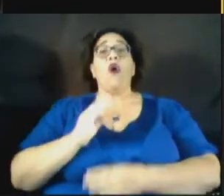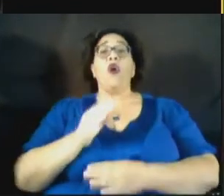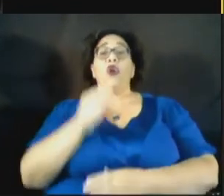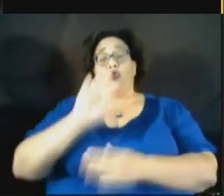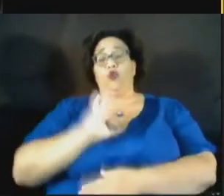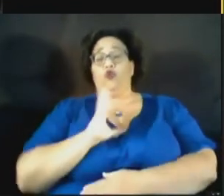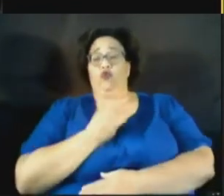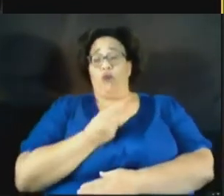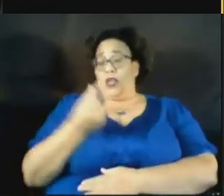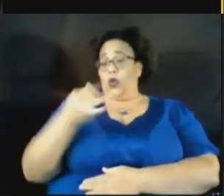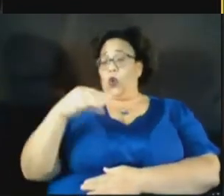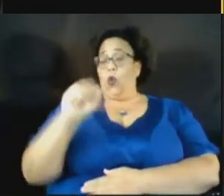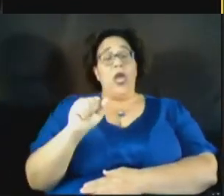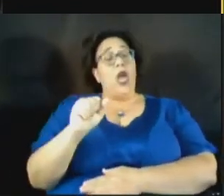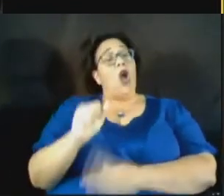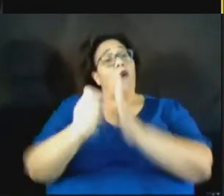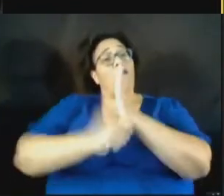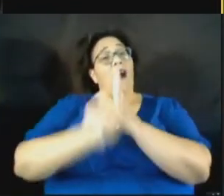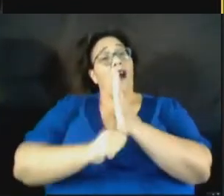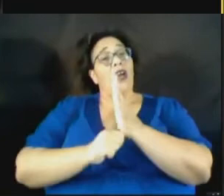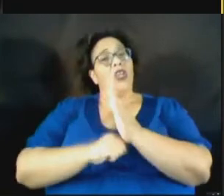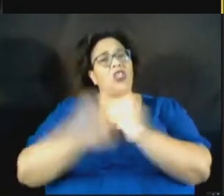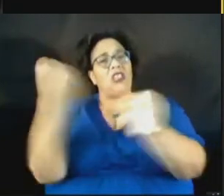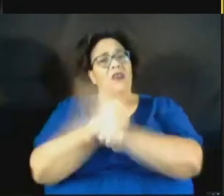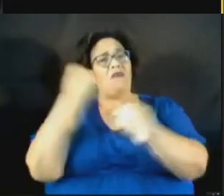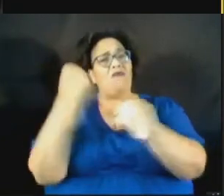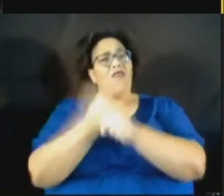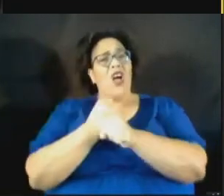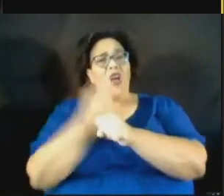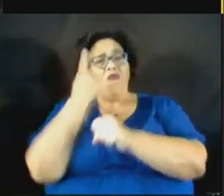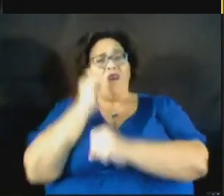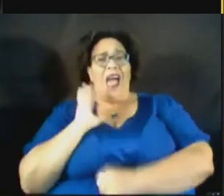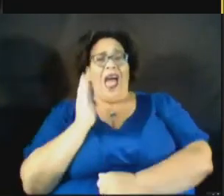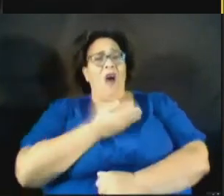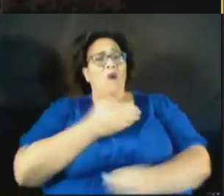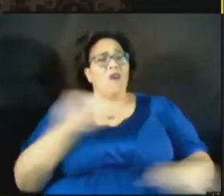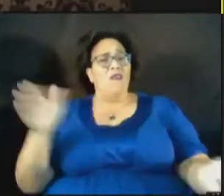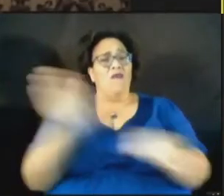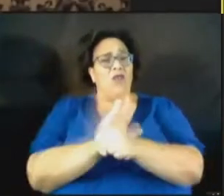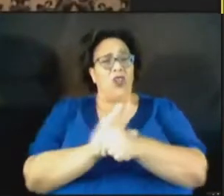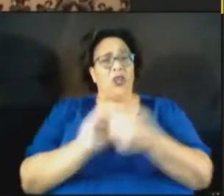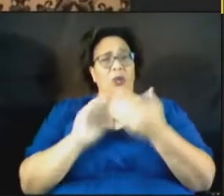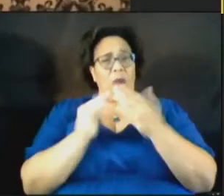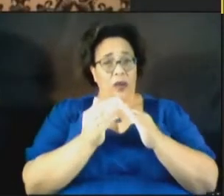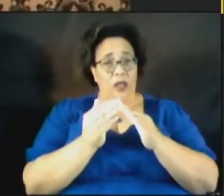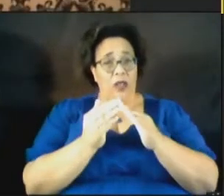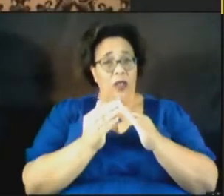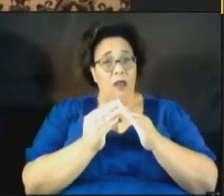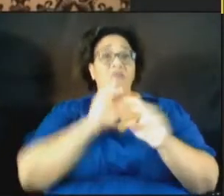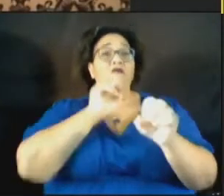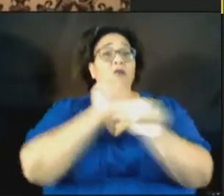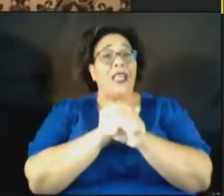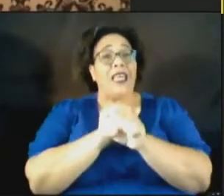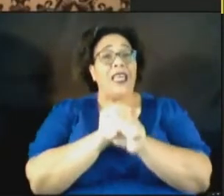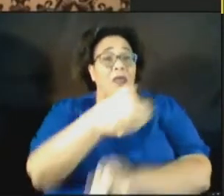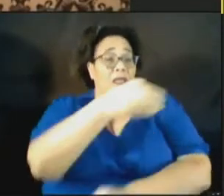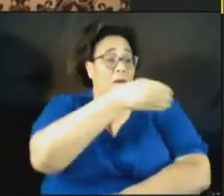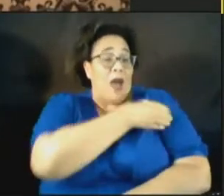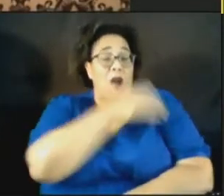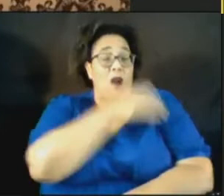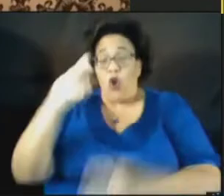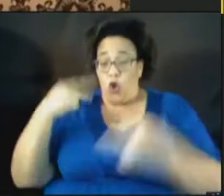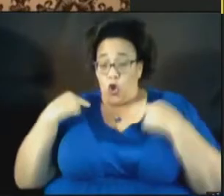she fought fearlessly and tirelessly for our entire community. But it actually was the power of her humanity